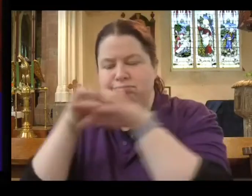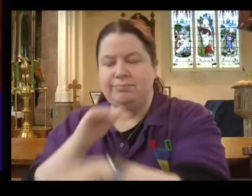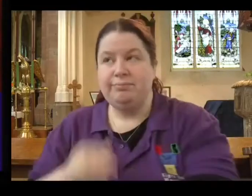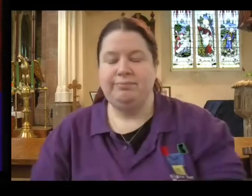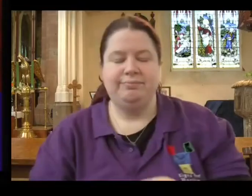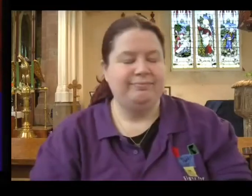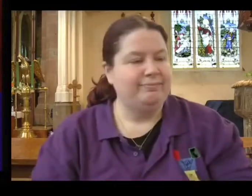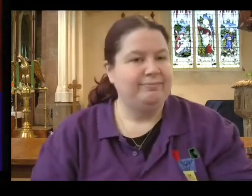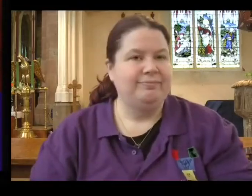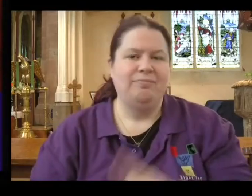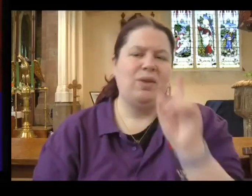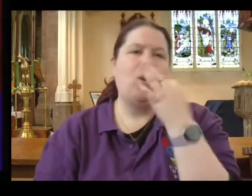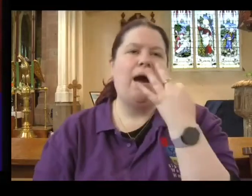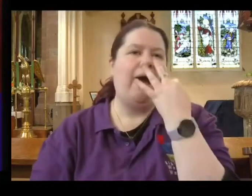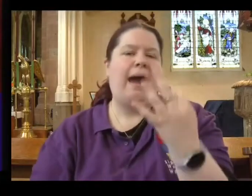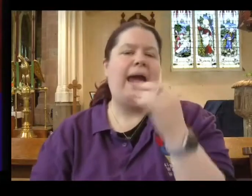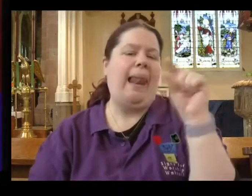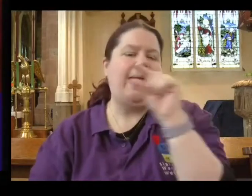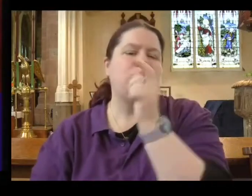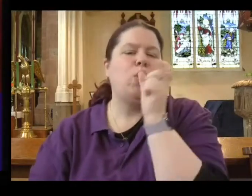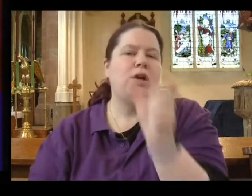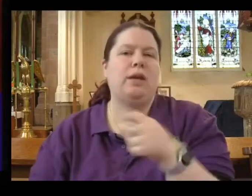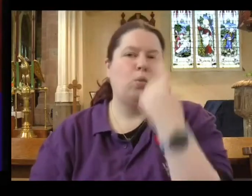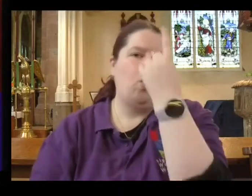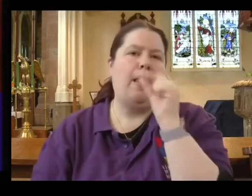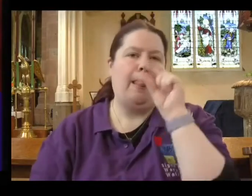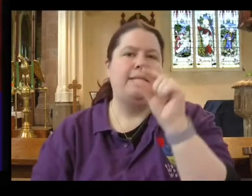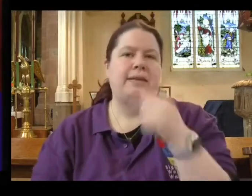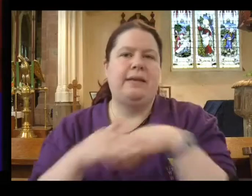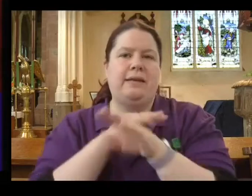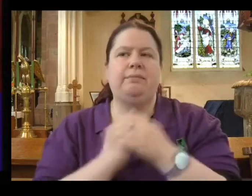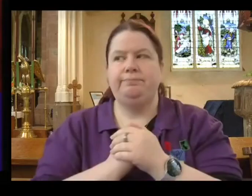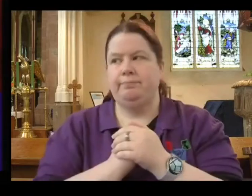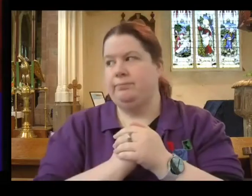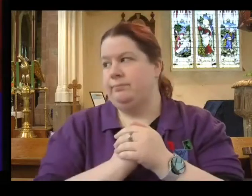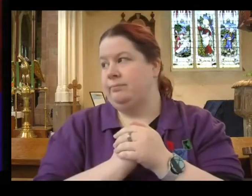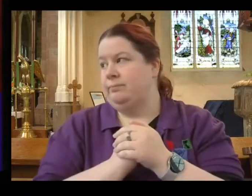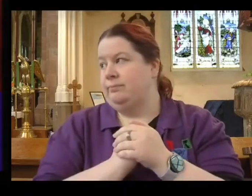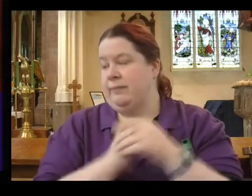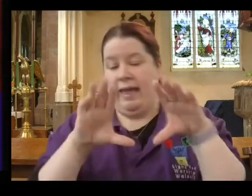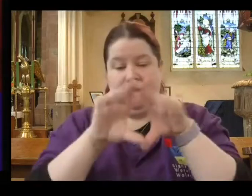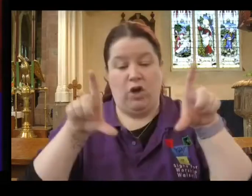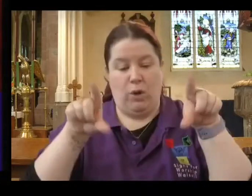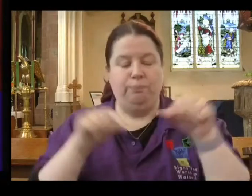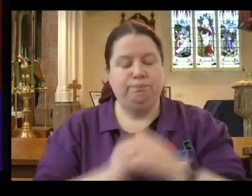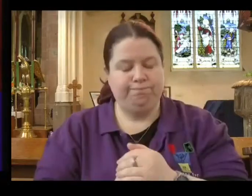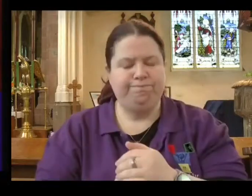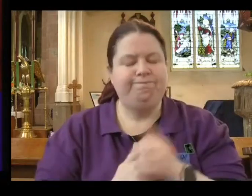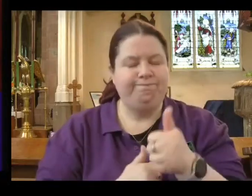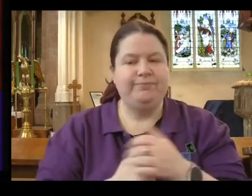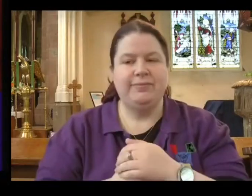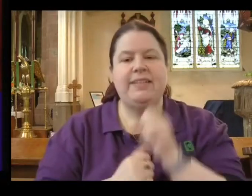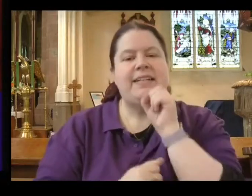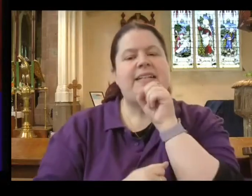What eight-letter word has one letter in it? Envelope. Very good. Okay. What do snakes